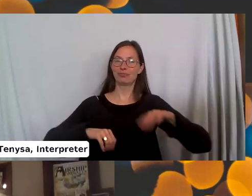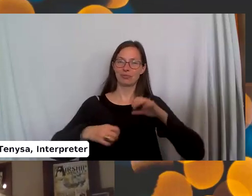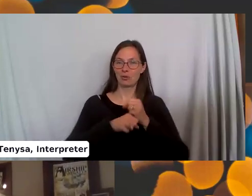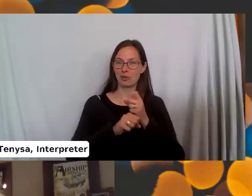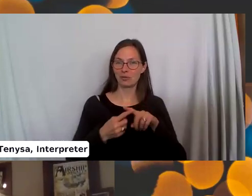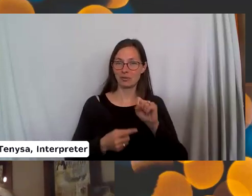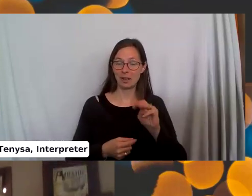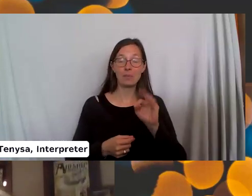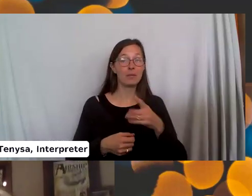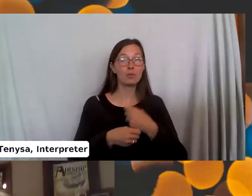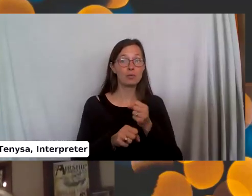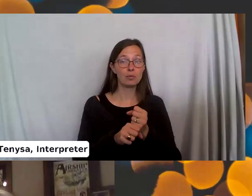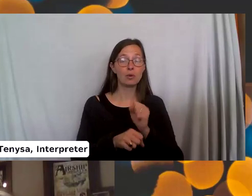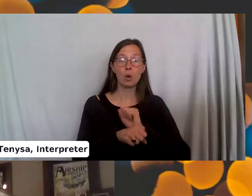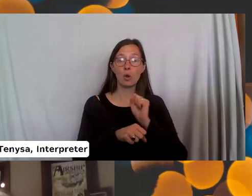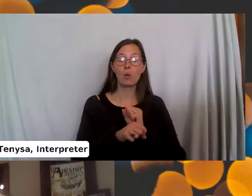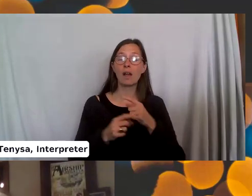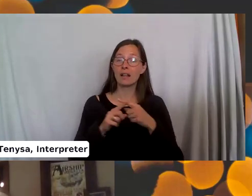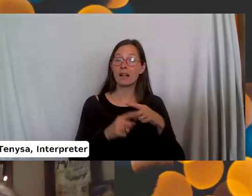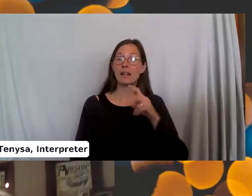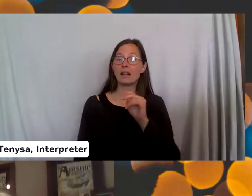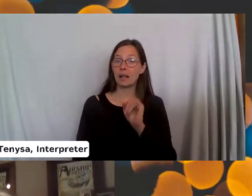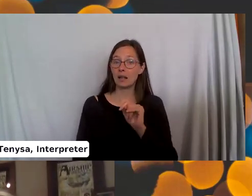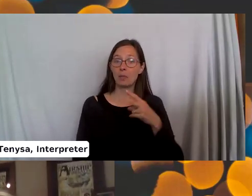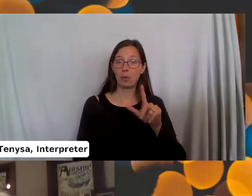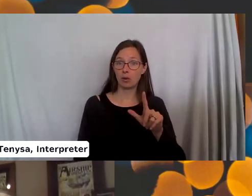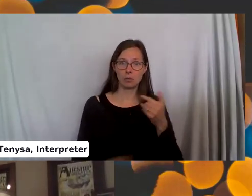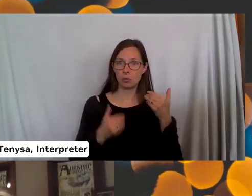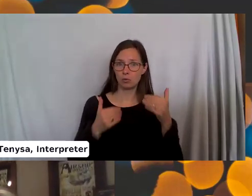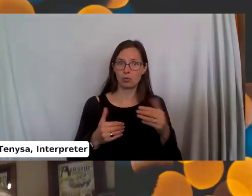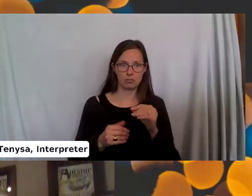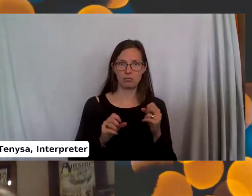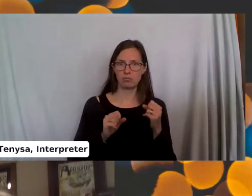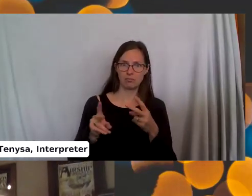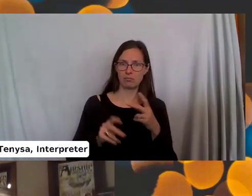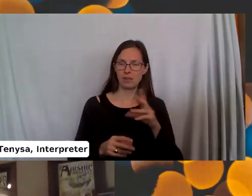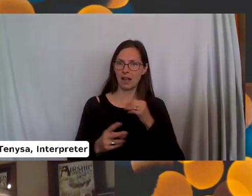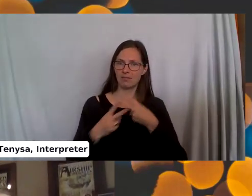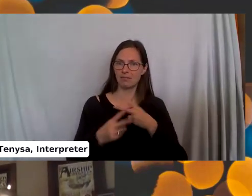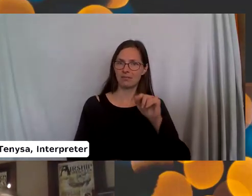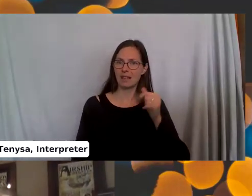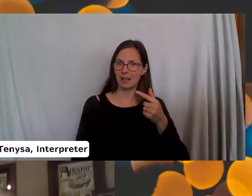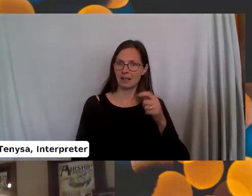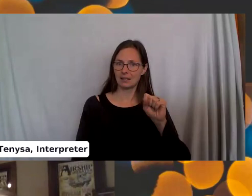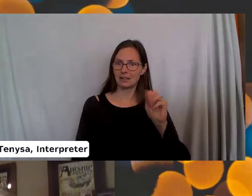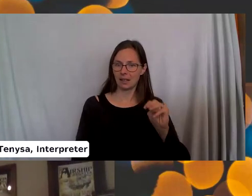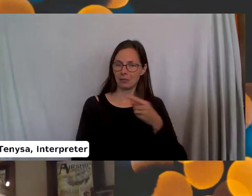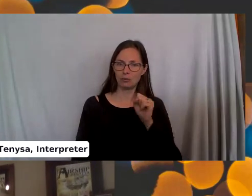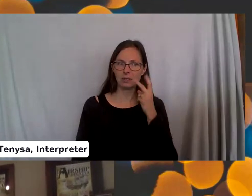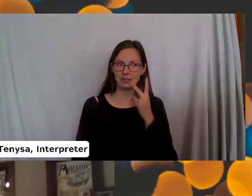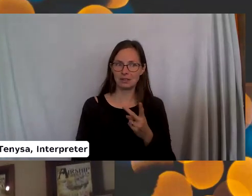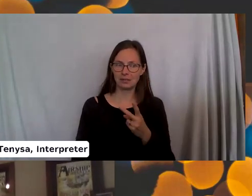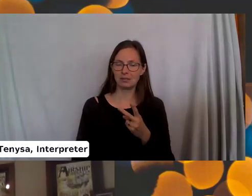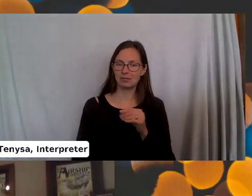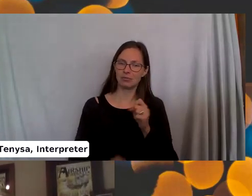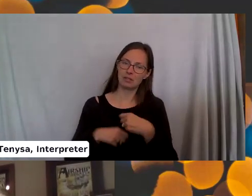creating, working on your, your, uh, knitting and purling and whatnot, uh, go ahead and tag Sam so she can see it as well. She can make a little feedback.